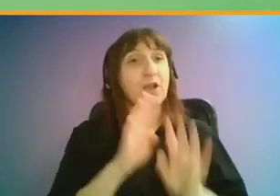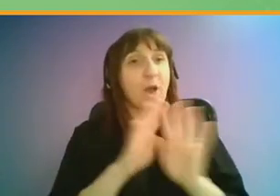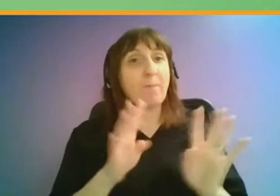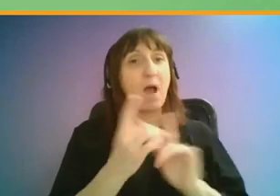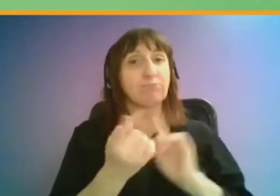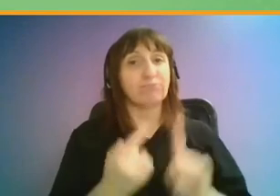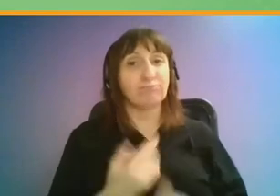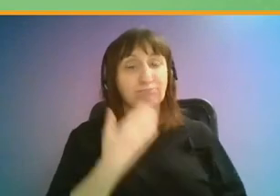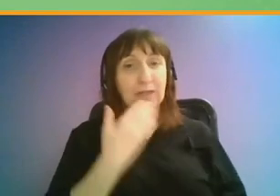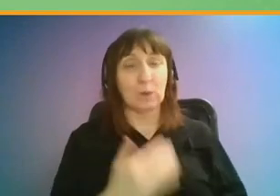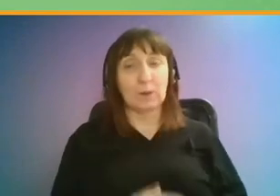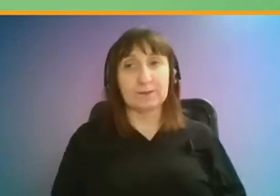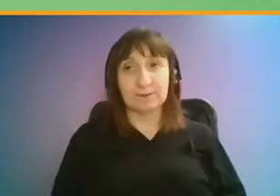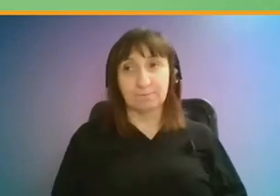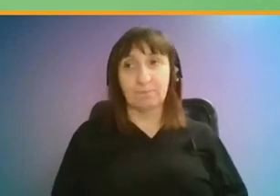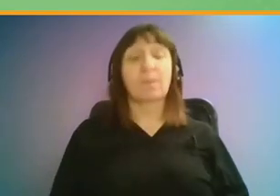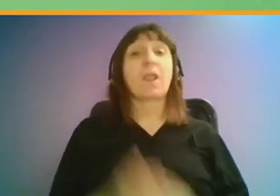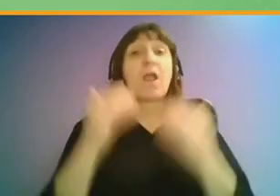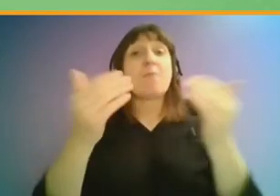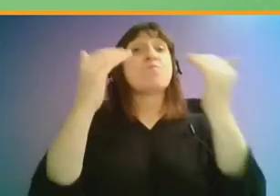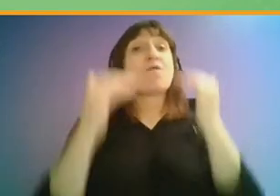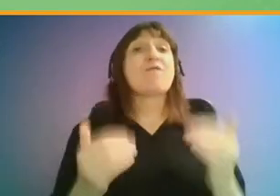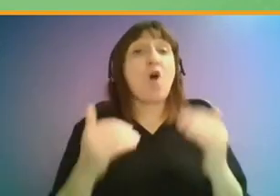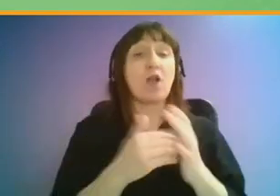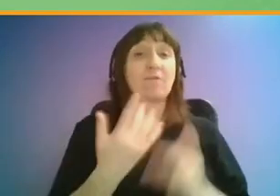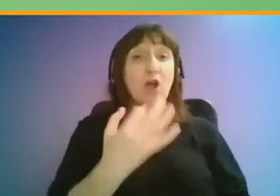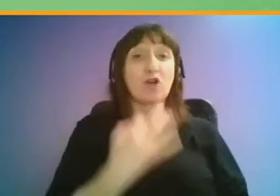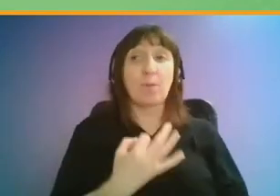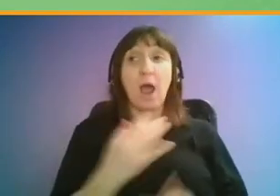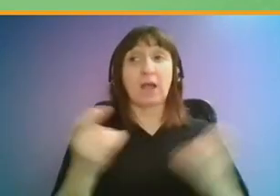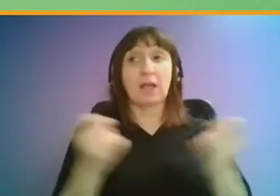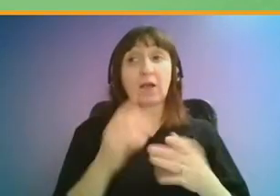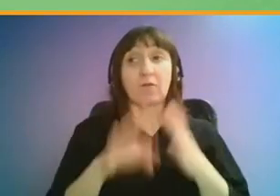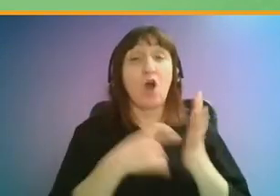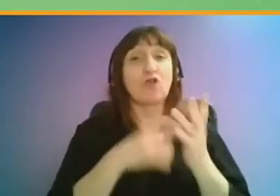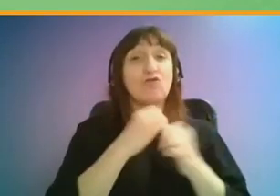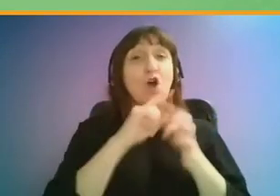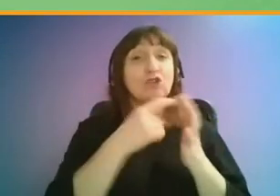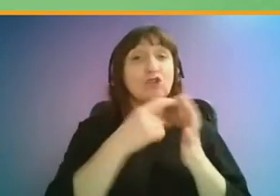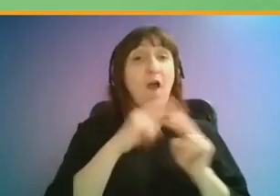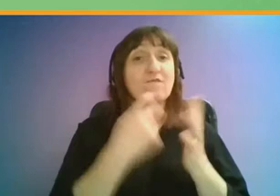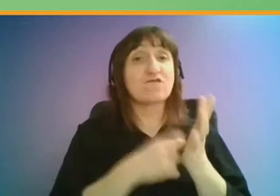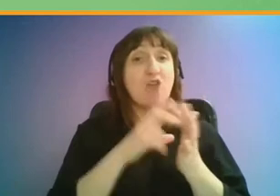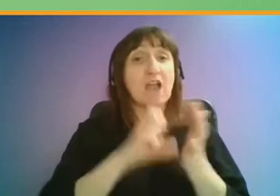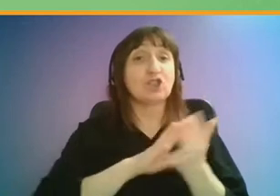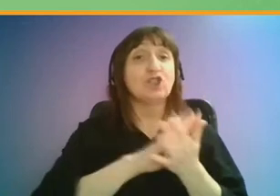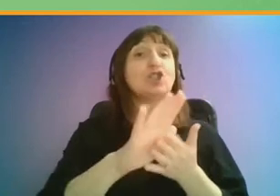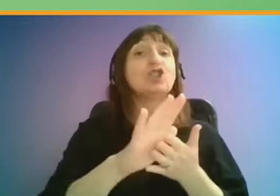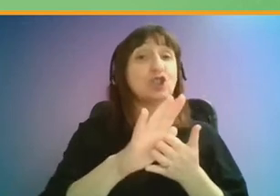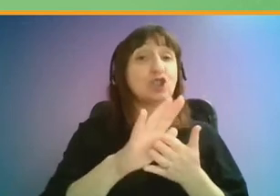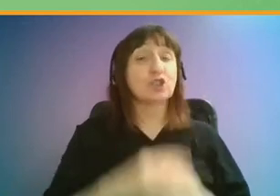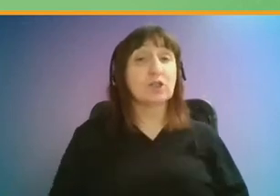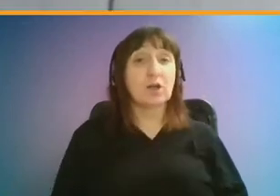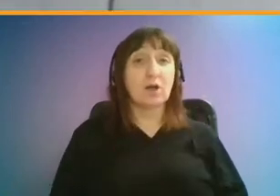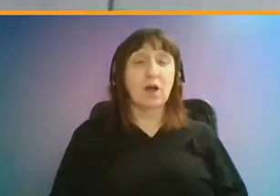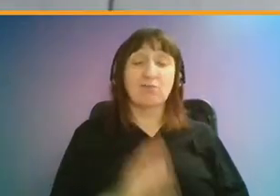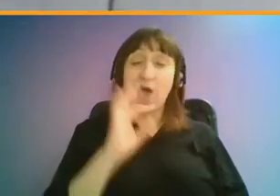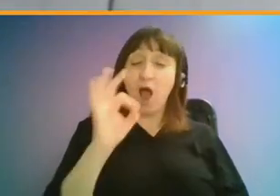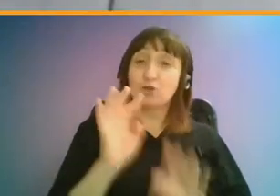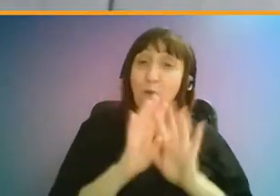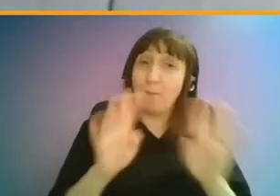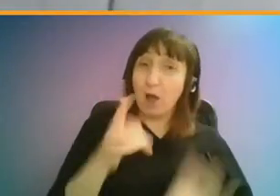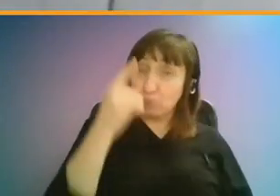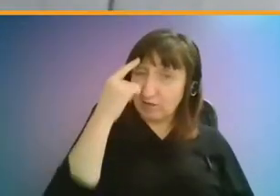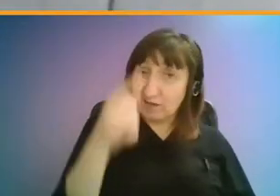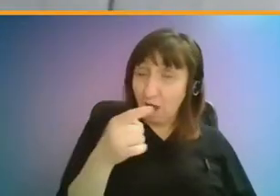answers. Moving on, we've had a question by him from Roger French. He says, what does the panel think the chances